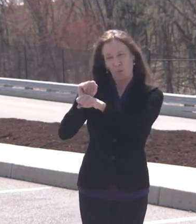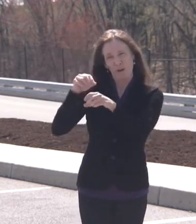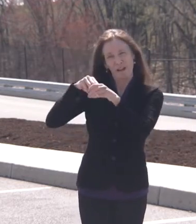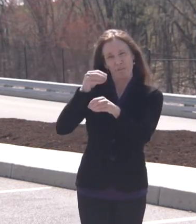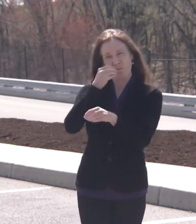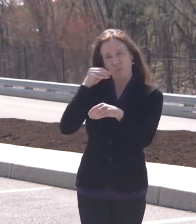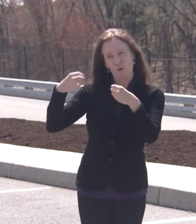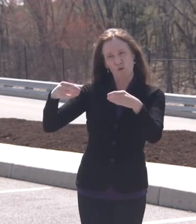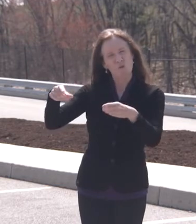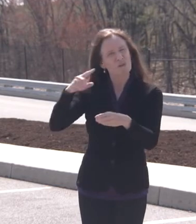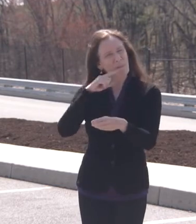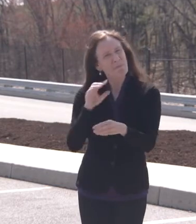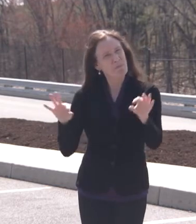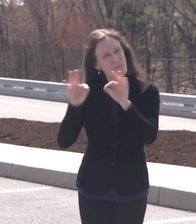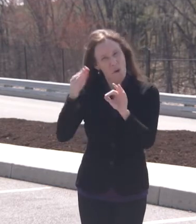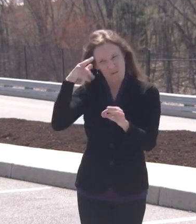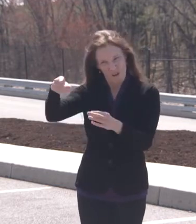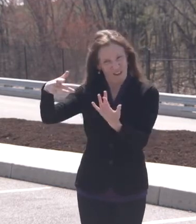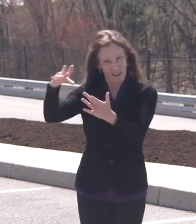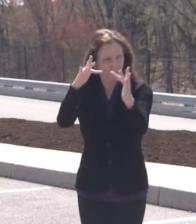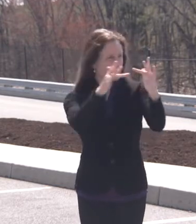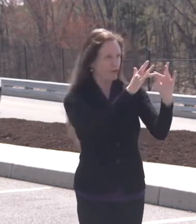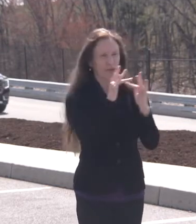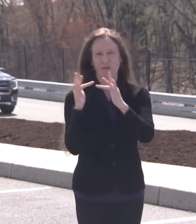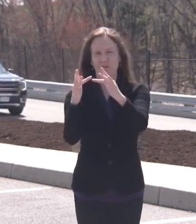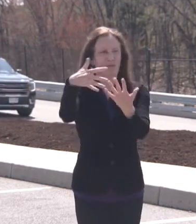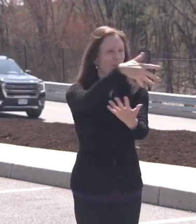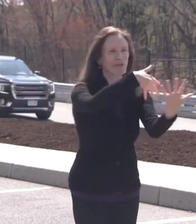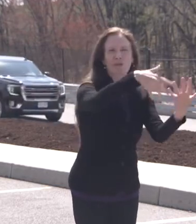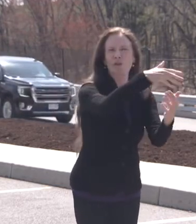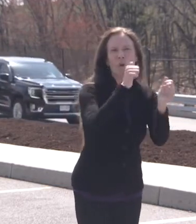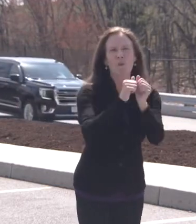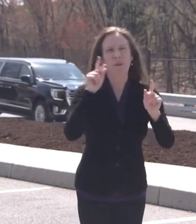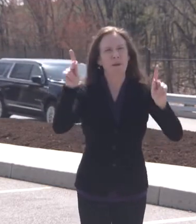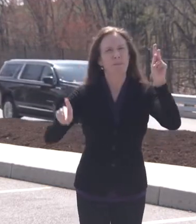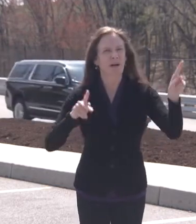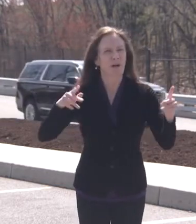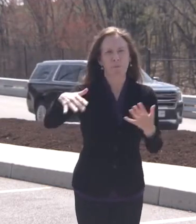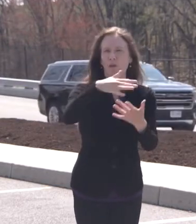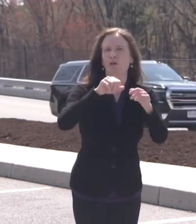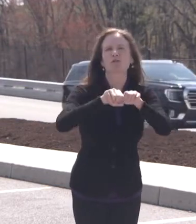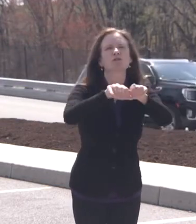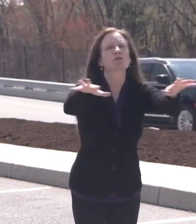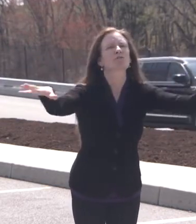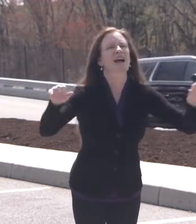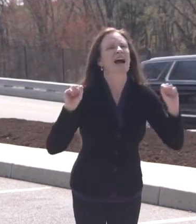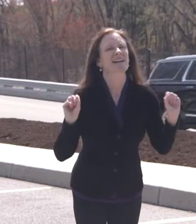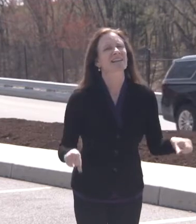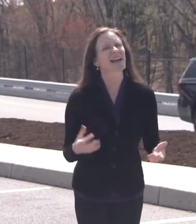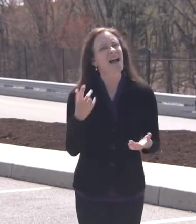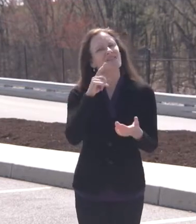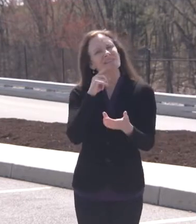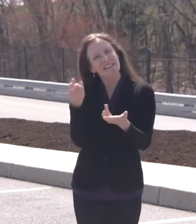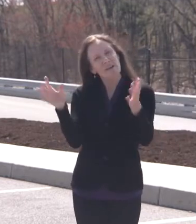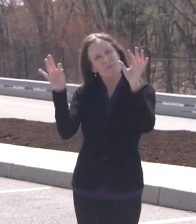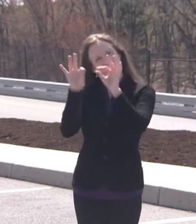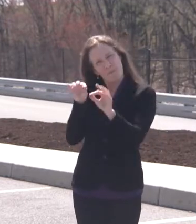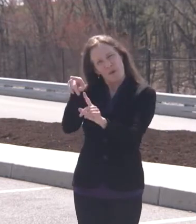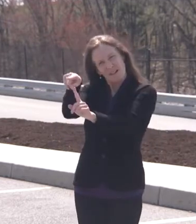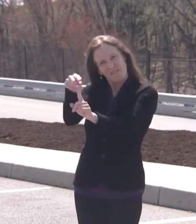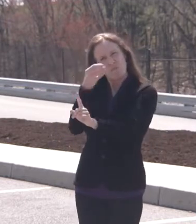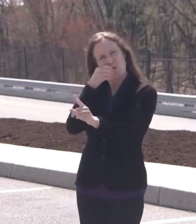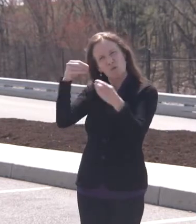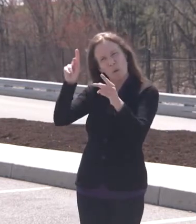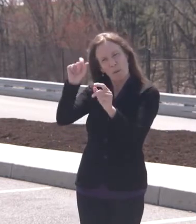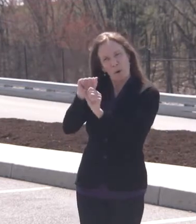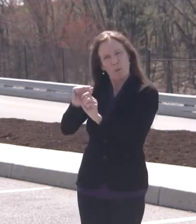And lastly, we look forward to continue to immunize beyond the pandemic and to be a destination for health and wellness for our communities. Thank you. Thank